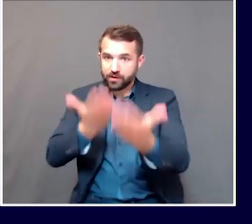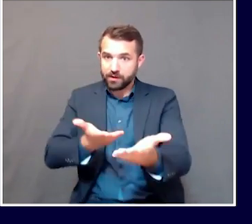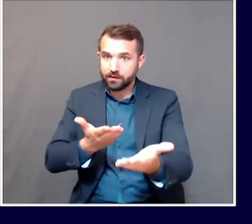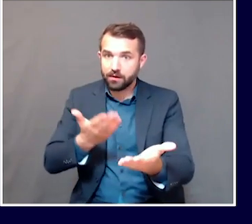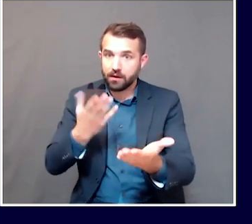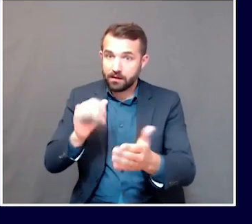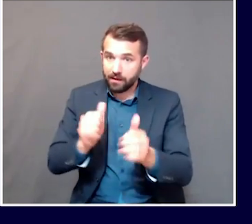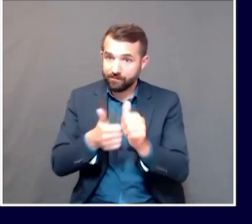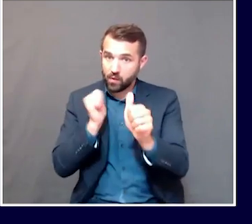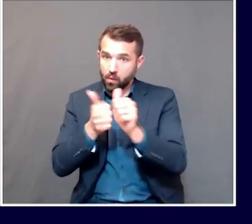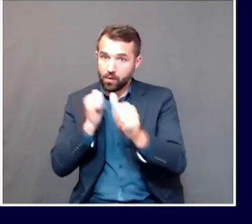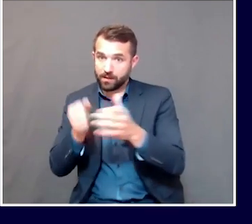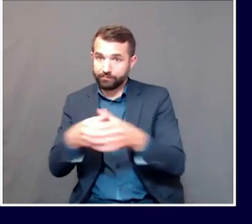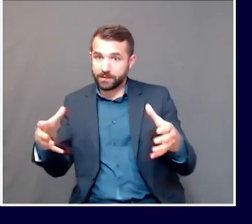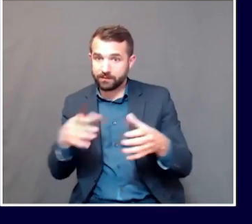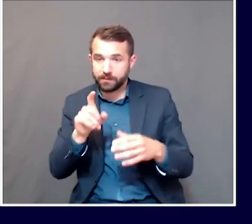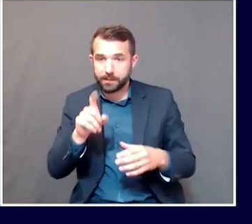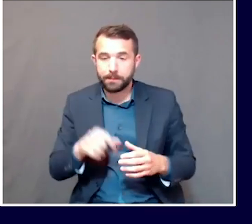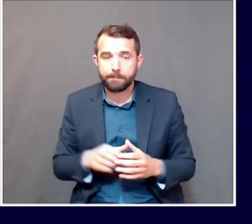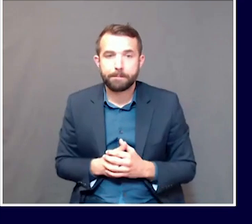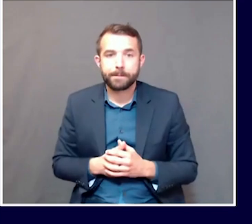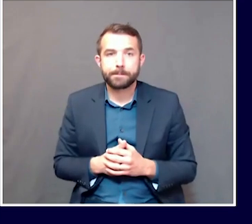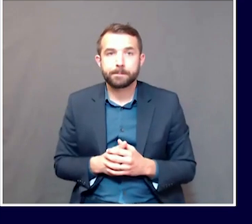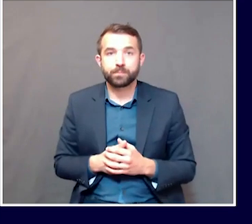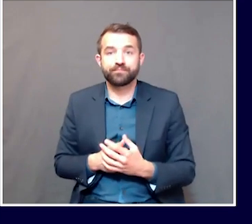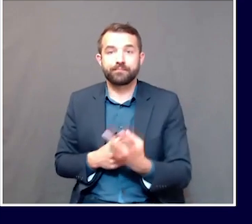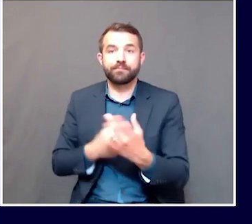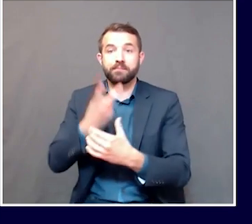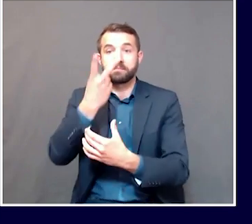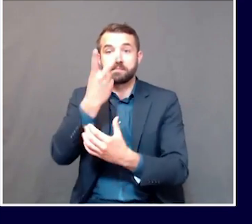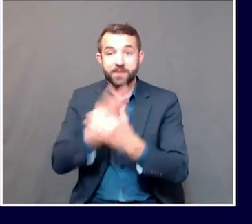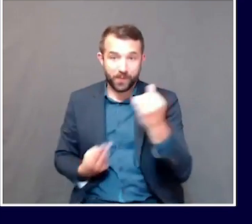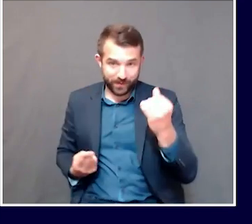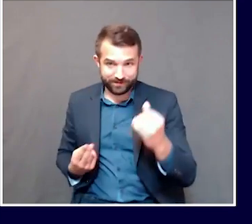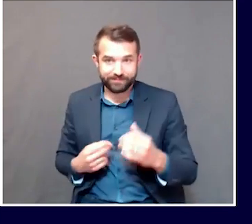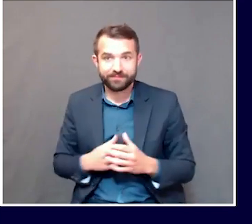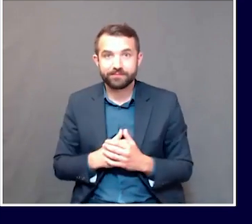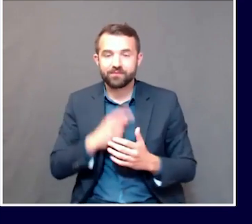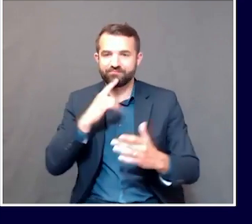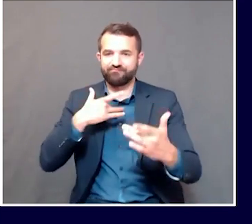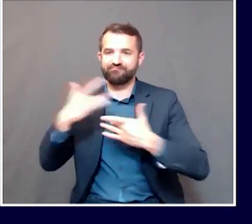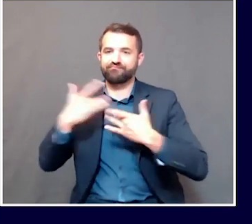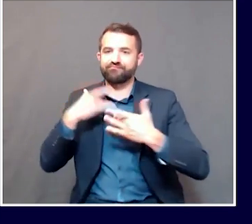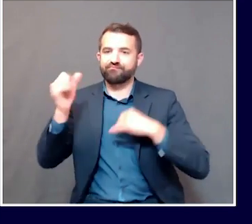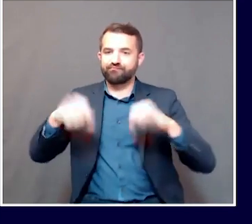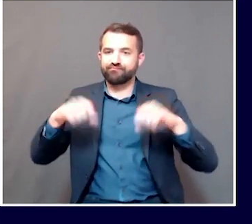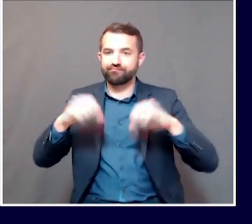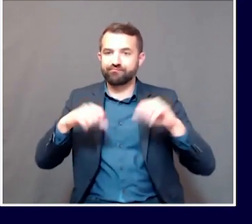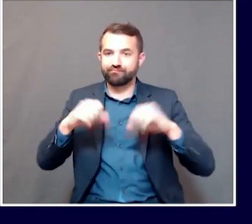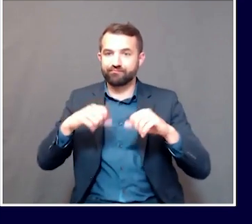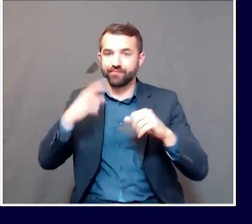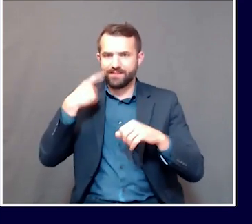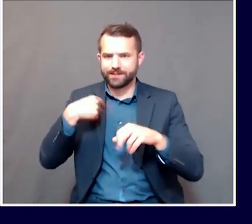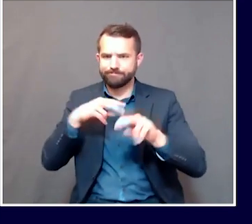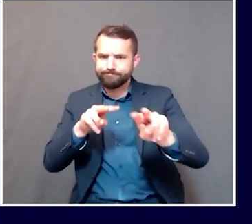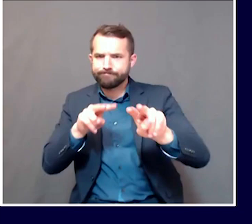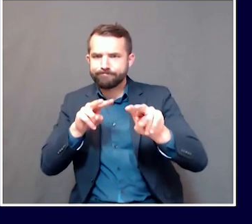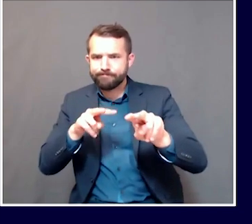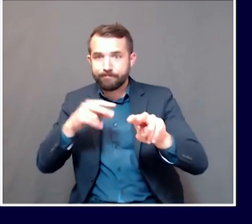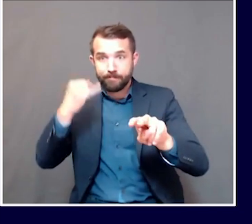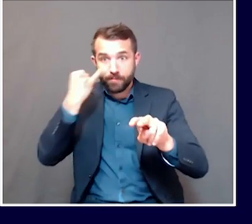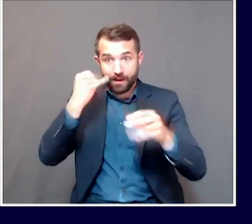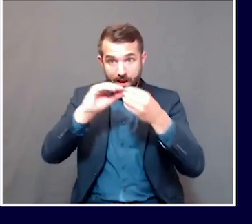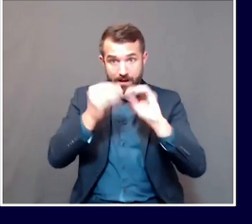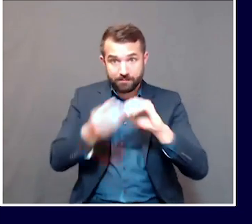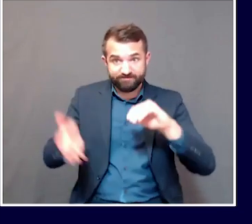Amy, the answer is that it's both. We are always concerned and on the lookout for any uptick in cases. As you noted, there